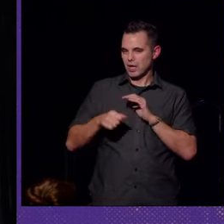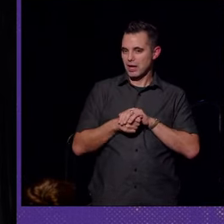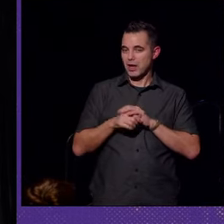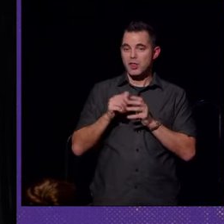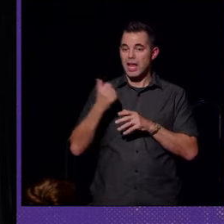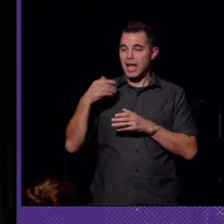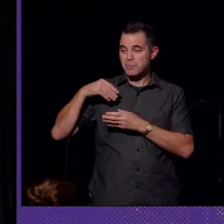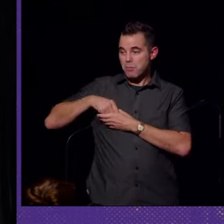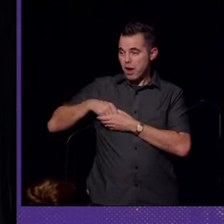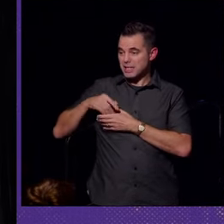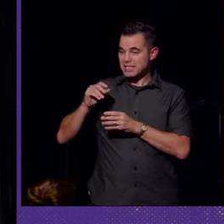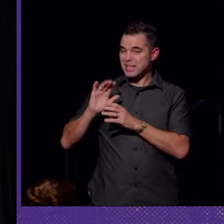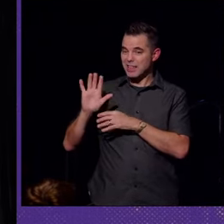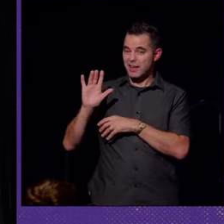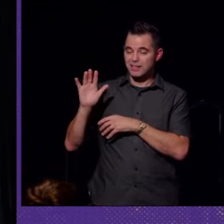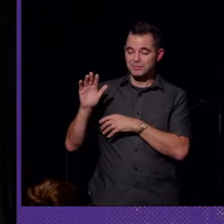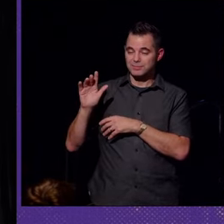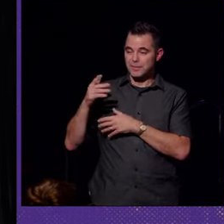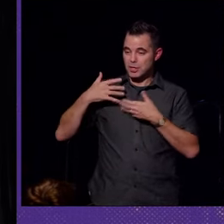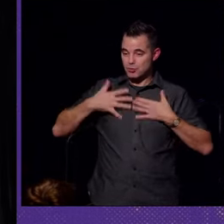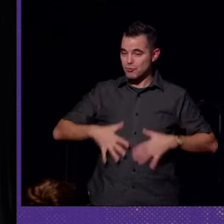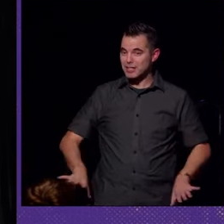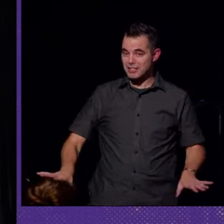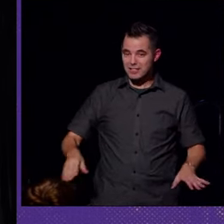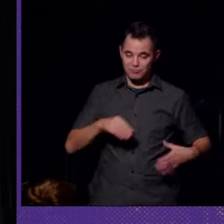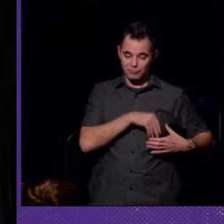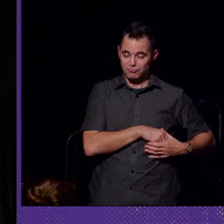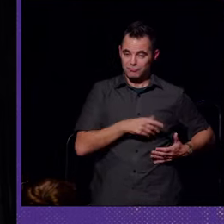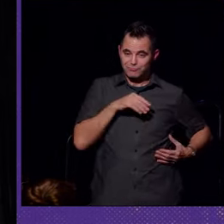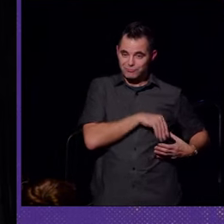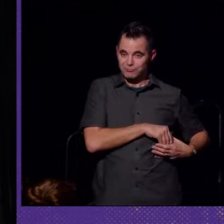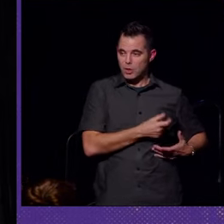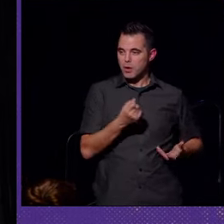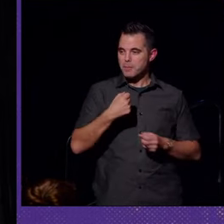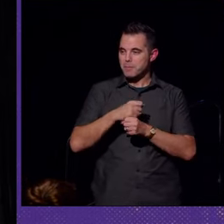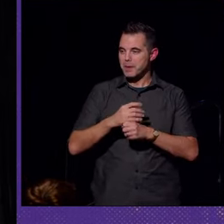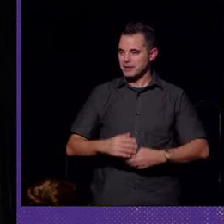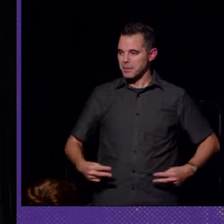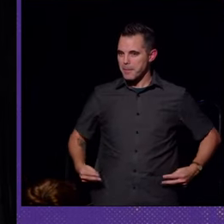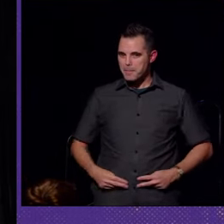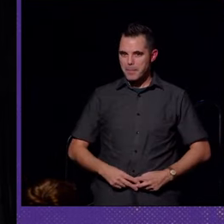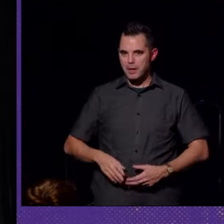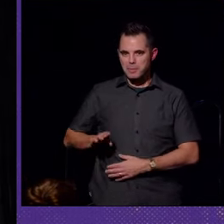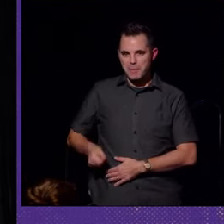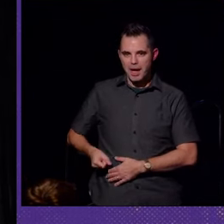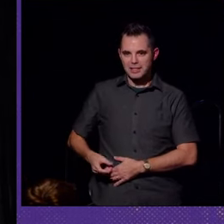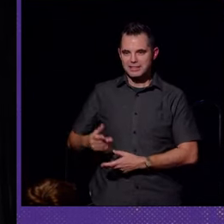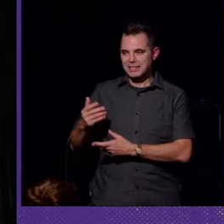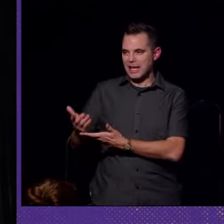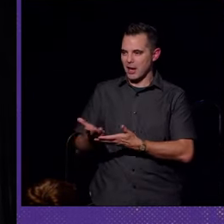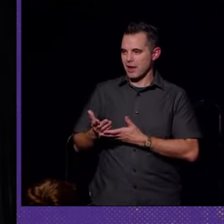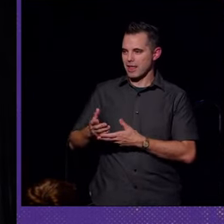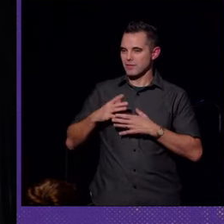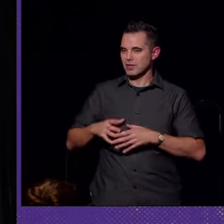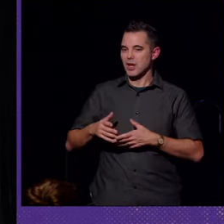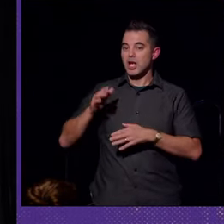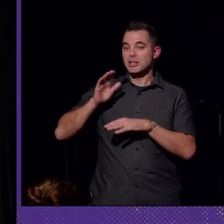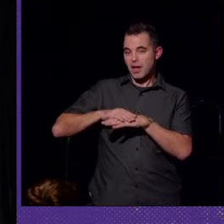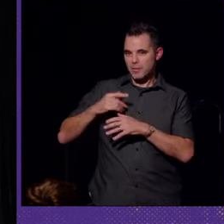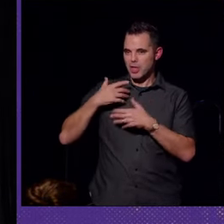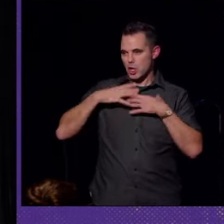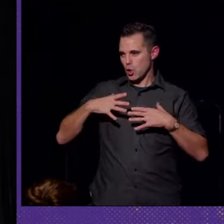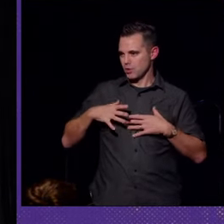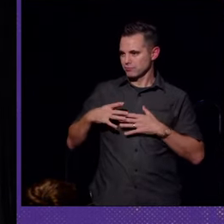added pockets into their dresses or created belt bags for carrying the devices on top of their